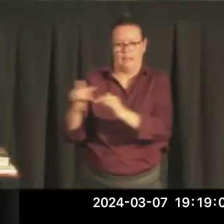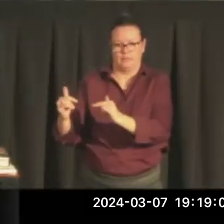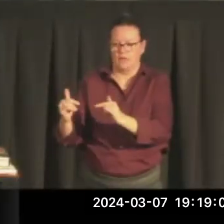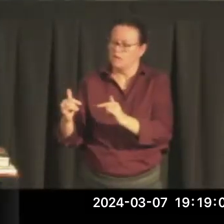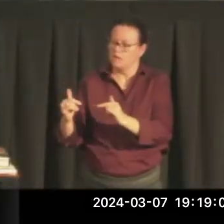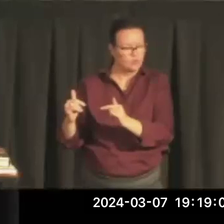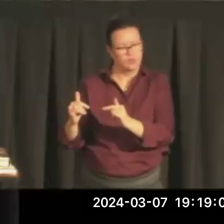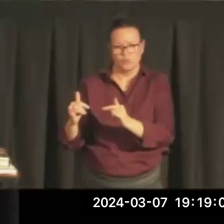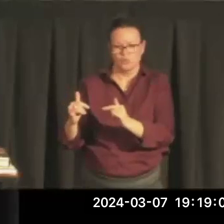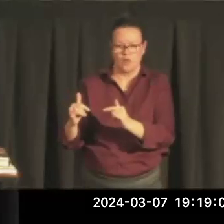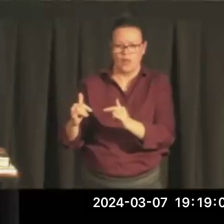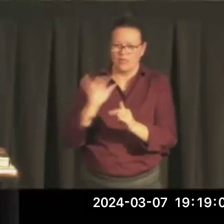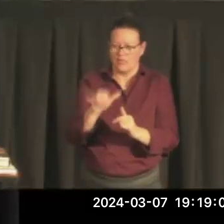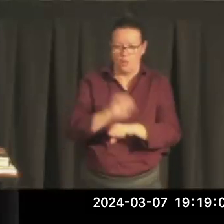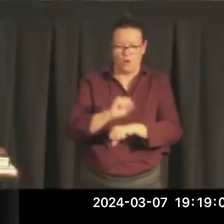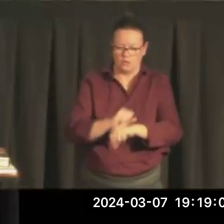work was in those days.